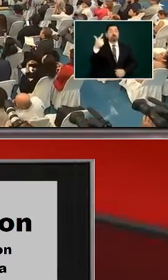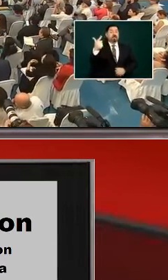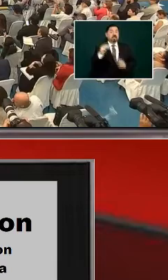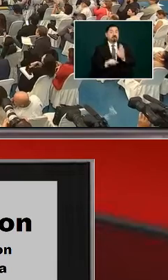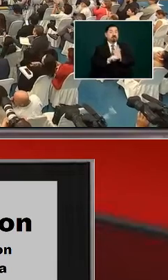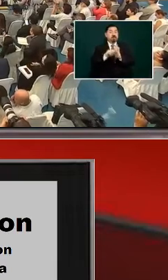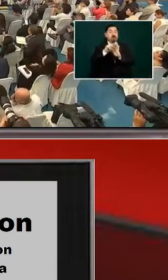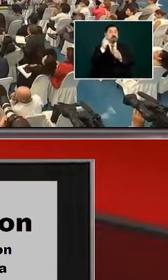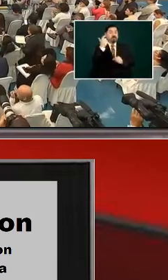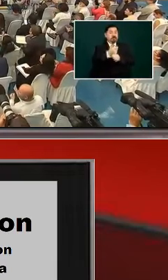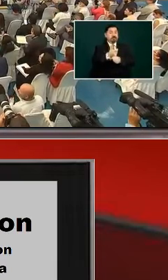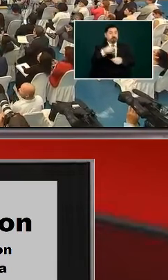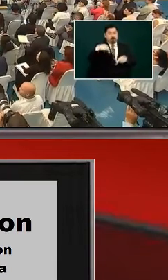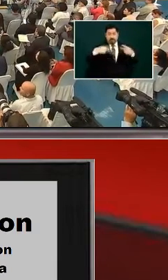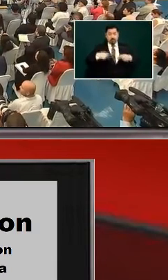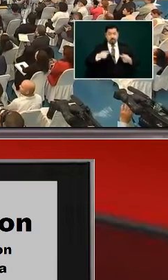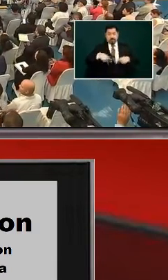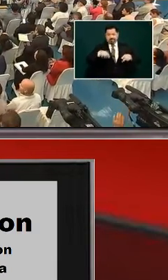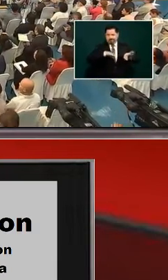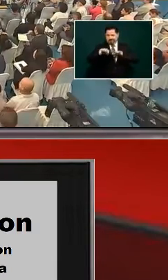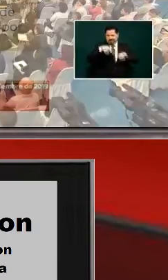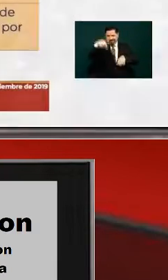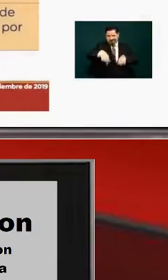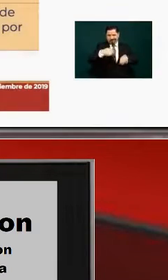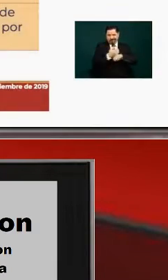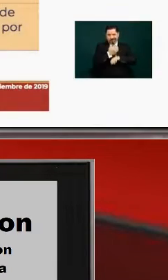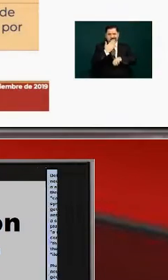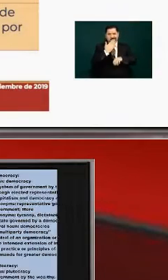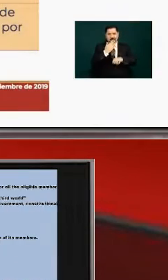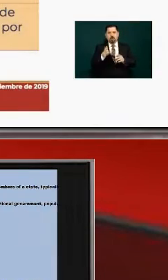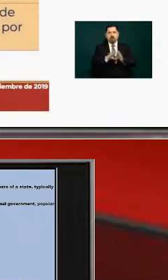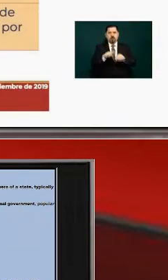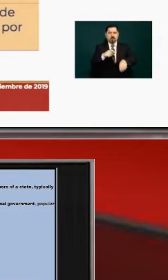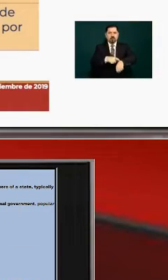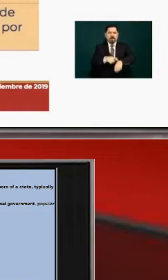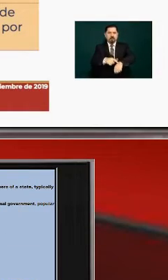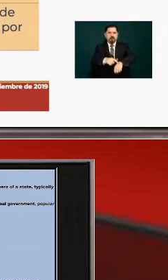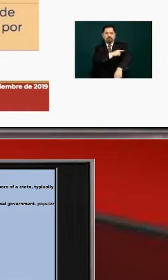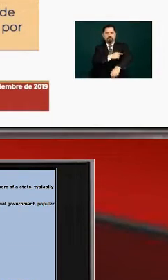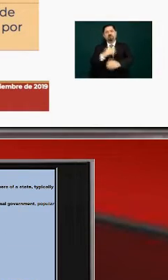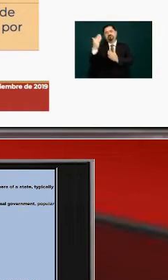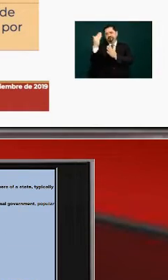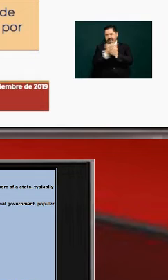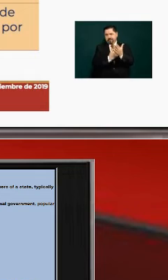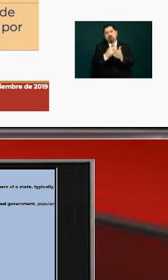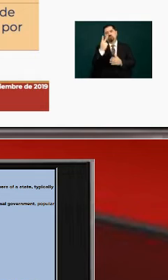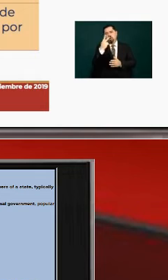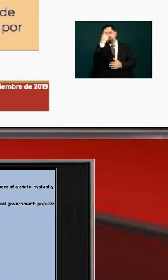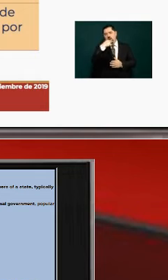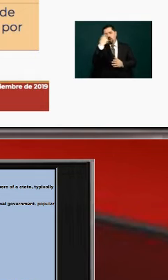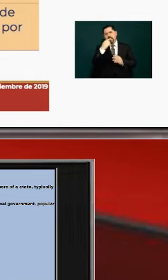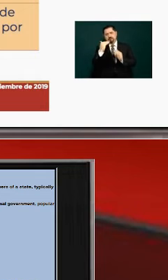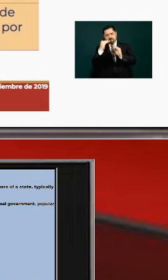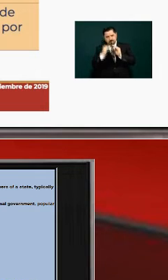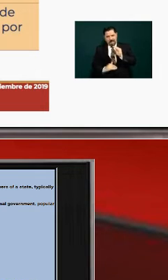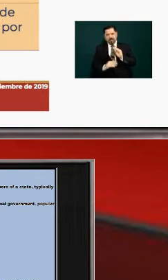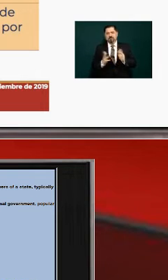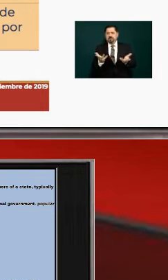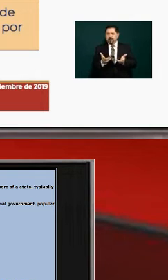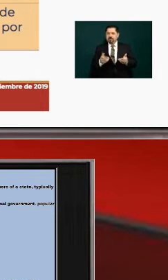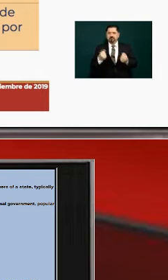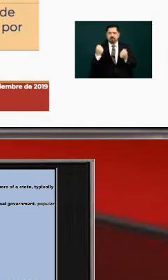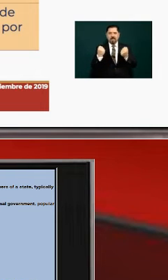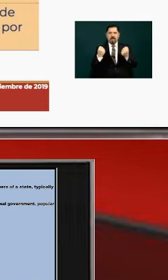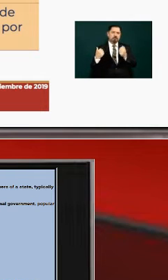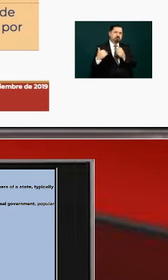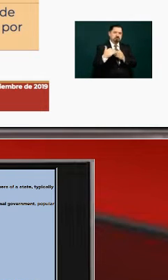out of two million uh inhabitants they they said they've saved around two hours